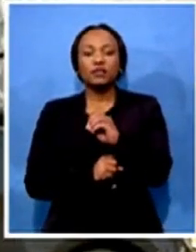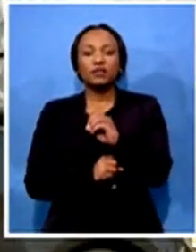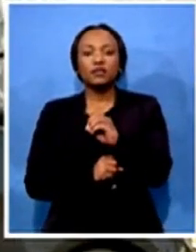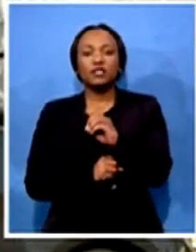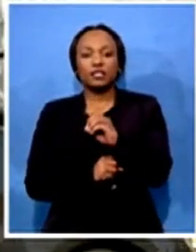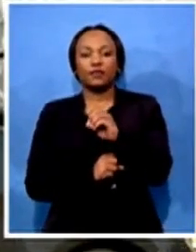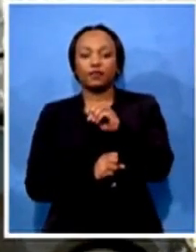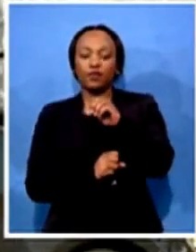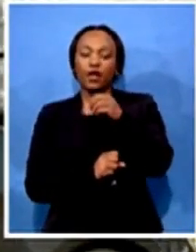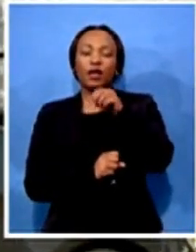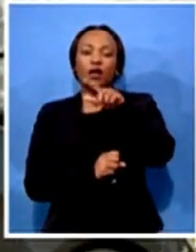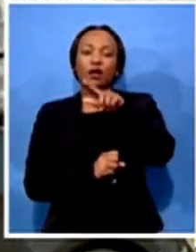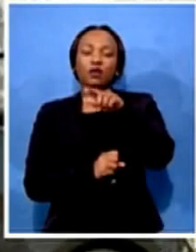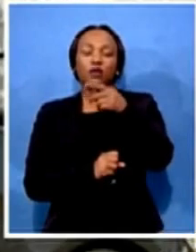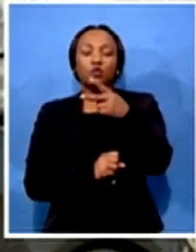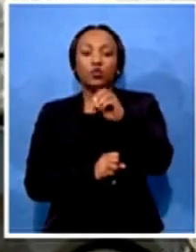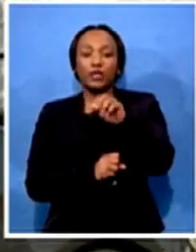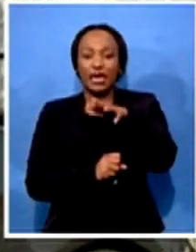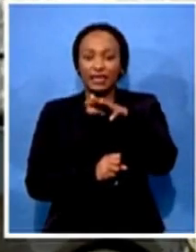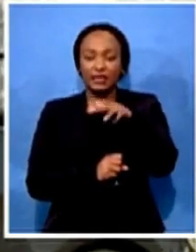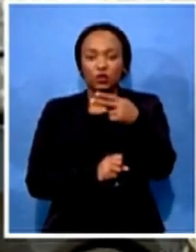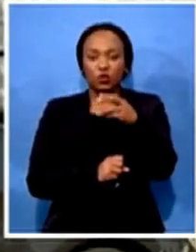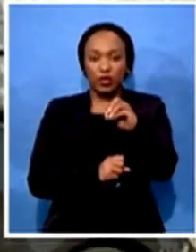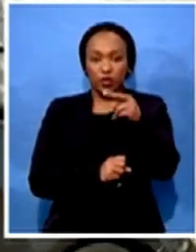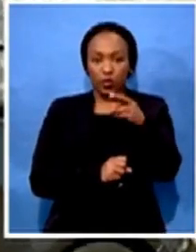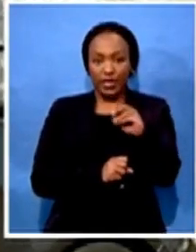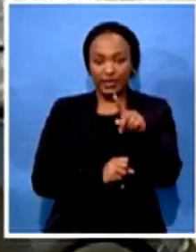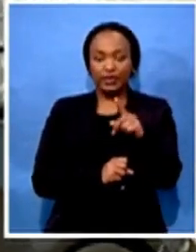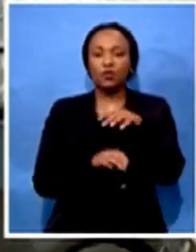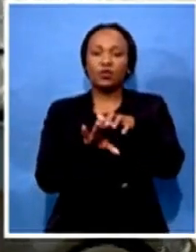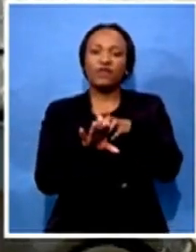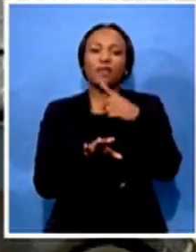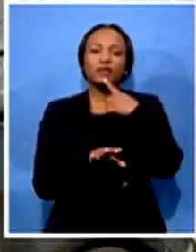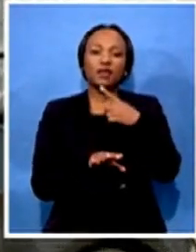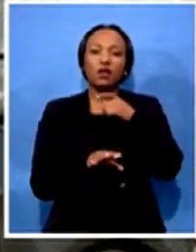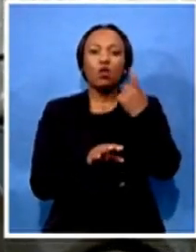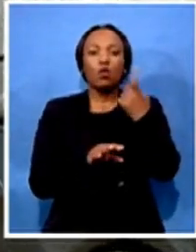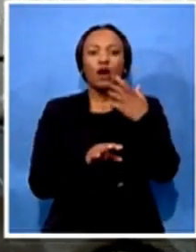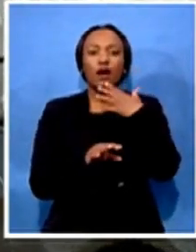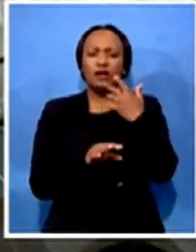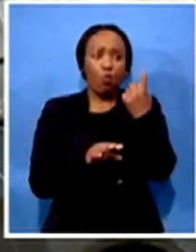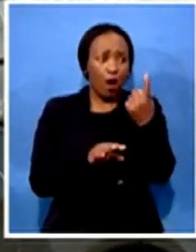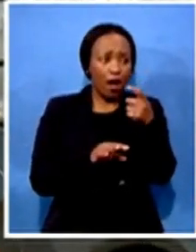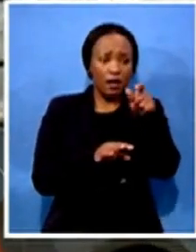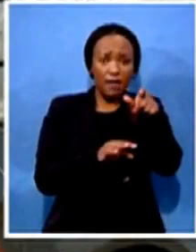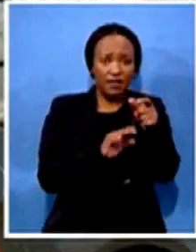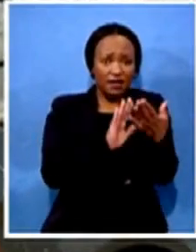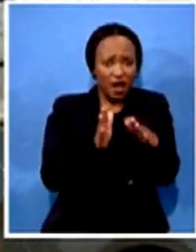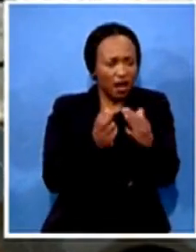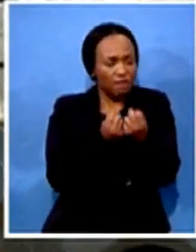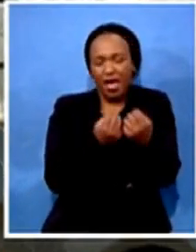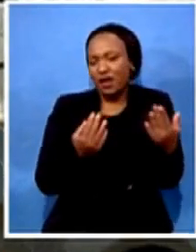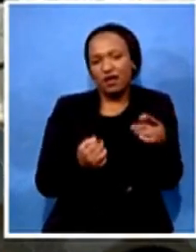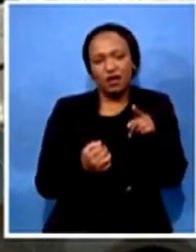murders, of which these farmers are saying one is one too many. And today they are gathering in different parts of Pretoria